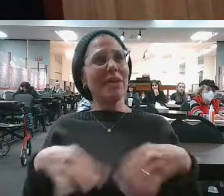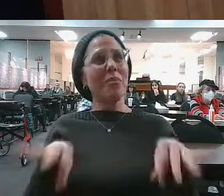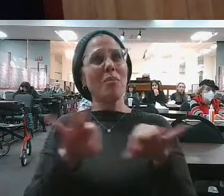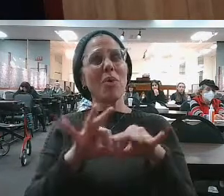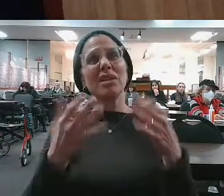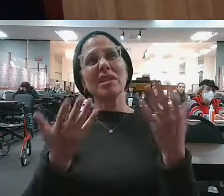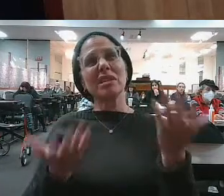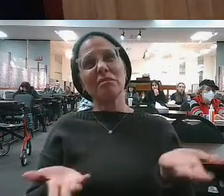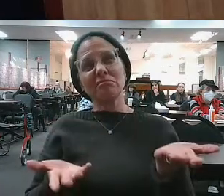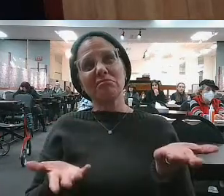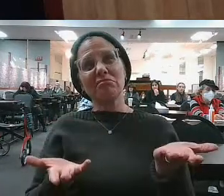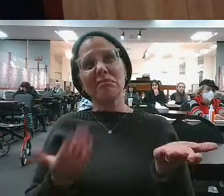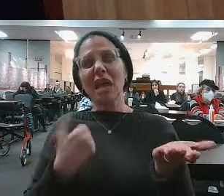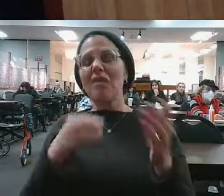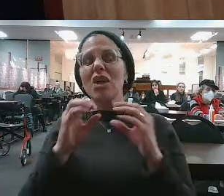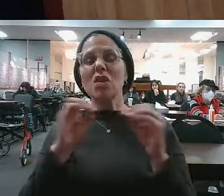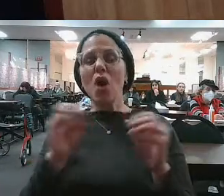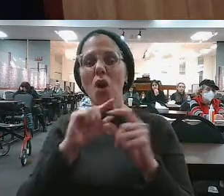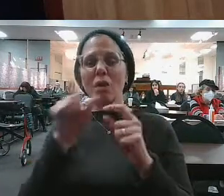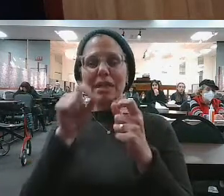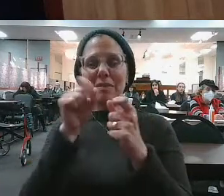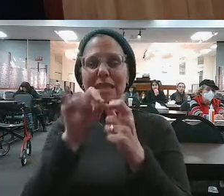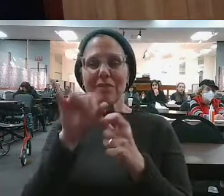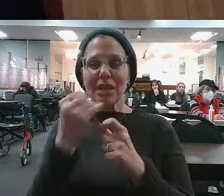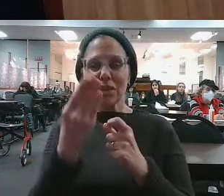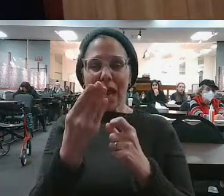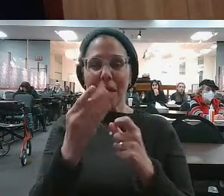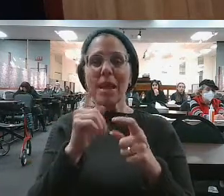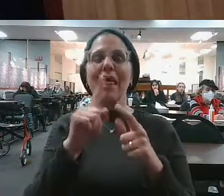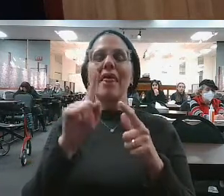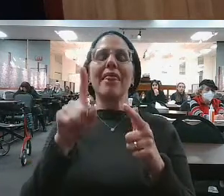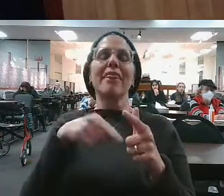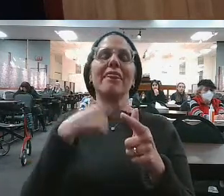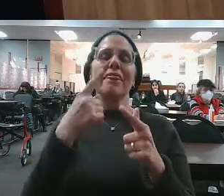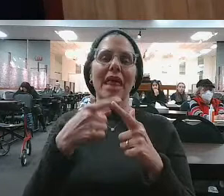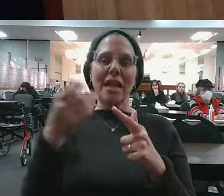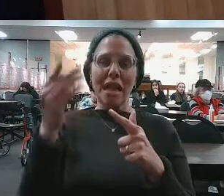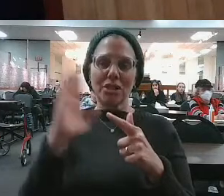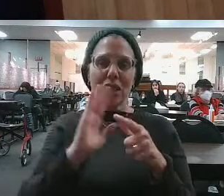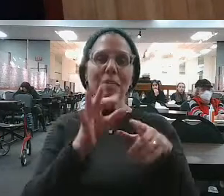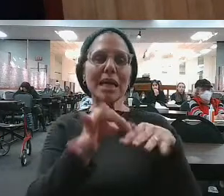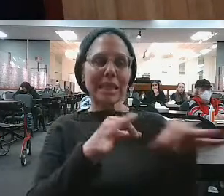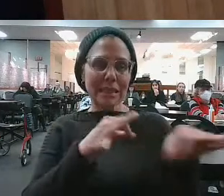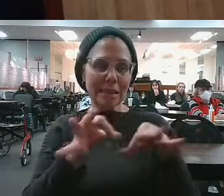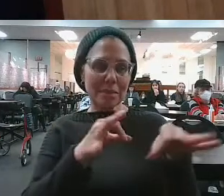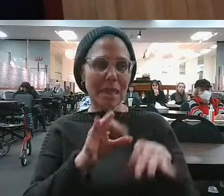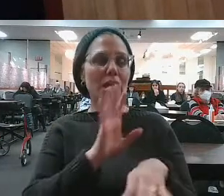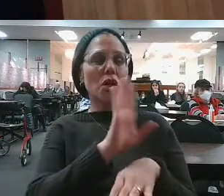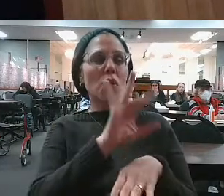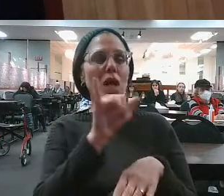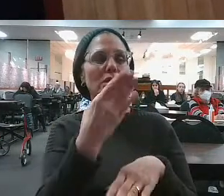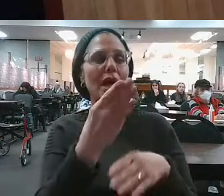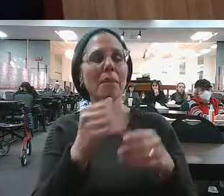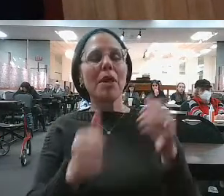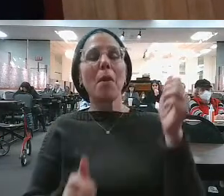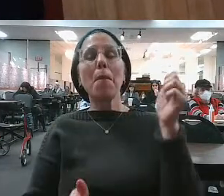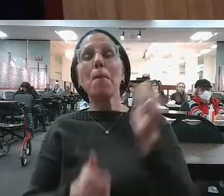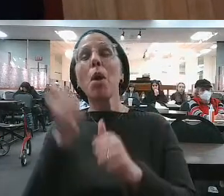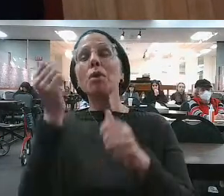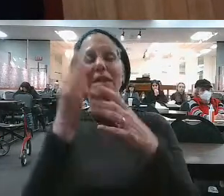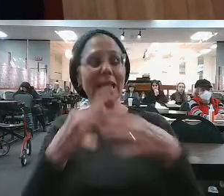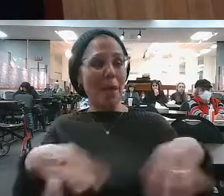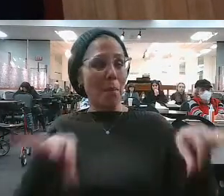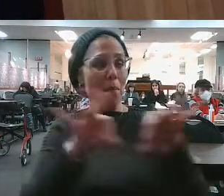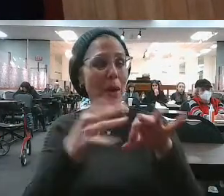Hu says, What? What? You are the most important, not because of a particular role or responsibility that you play in the Mishkan,